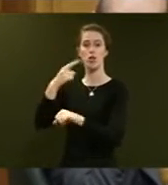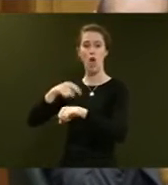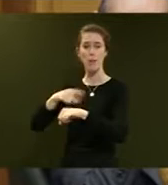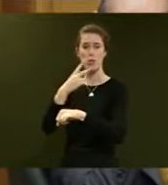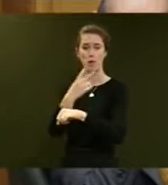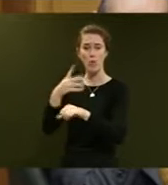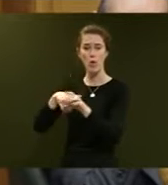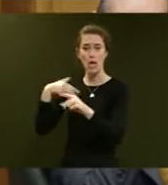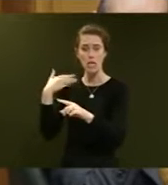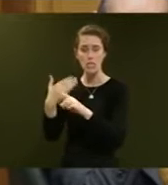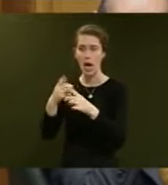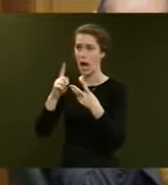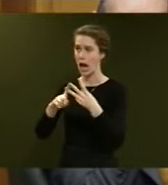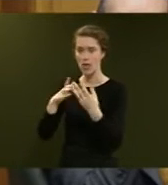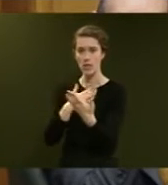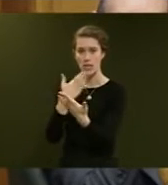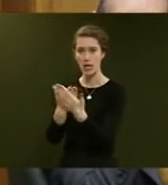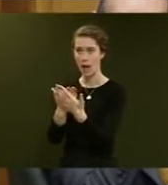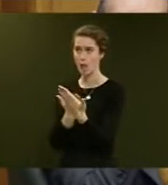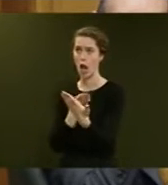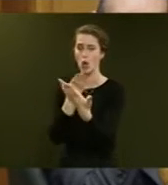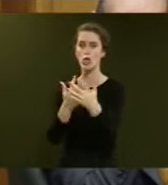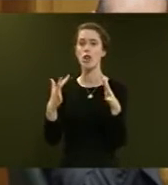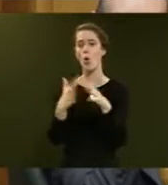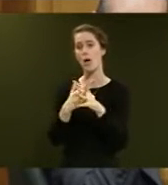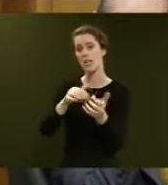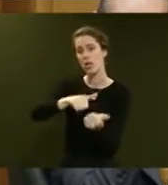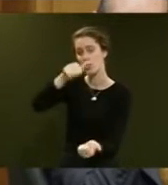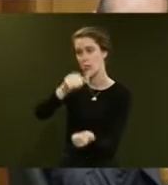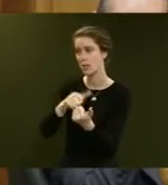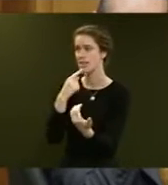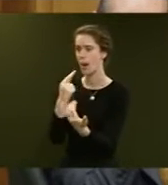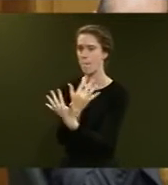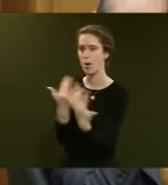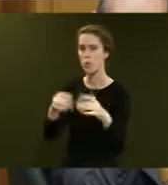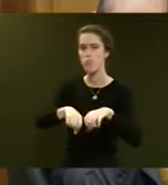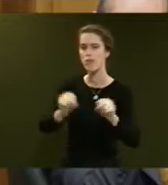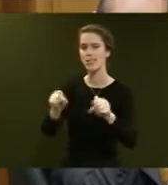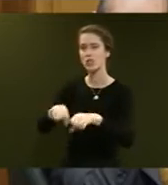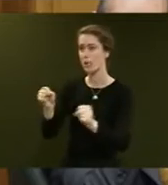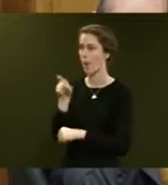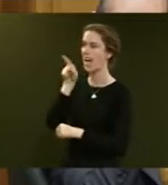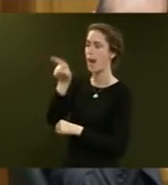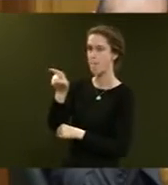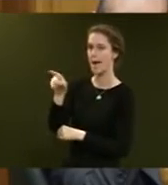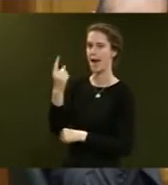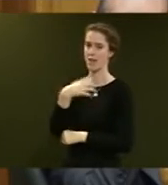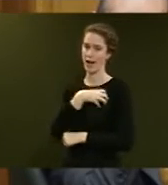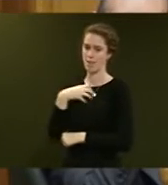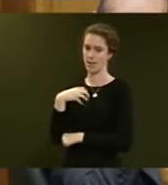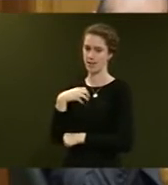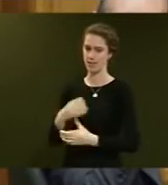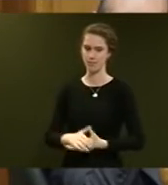years, and there is a claim lodged in the Waitangi Tribunal alleging multiple breaches by him and the government.